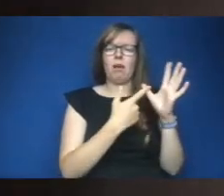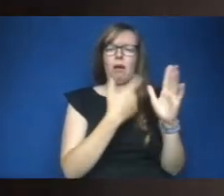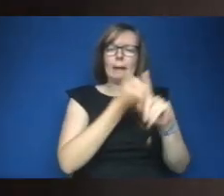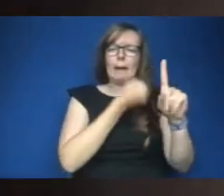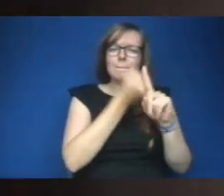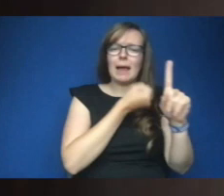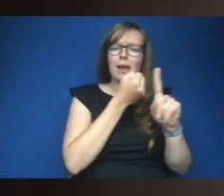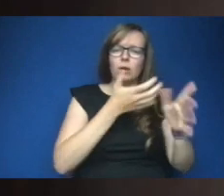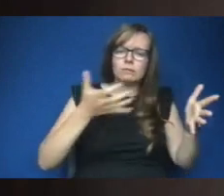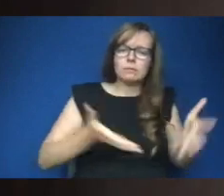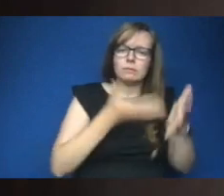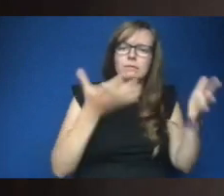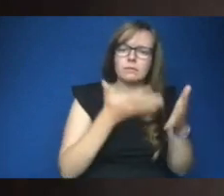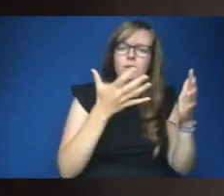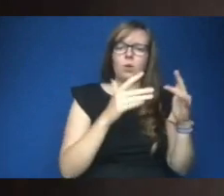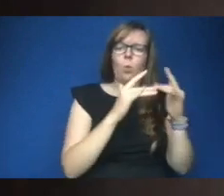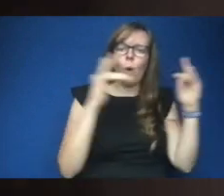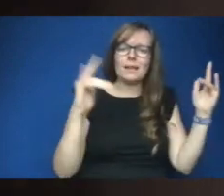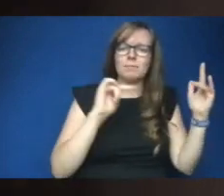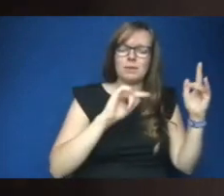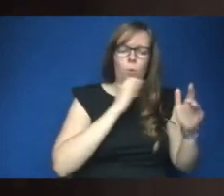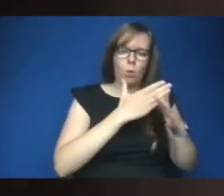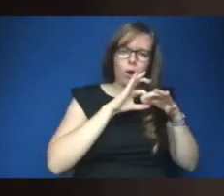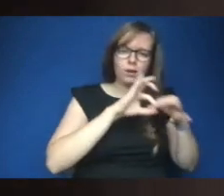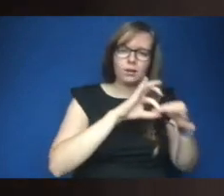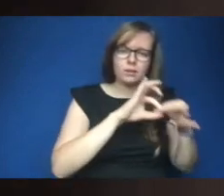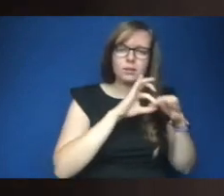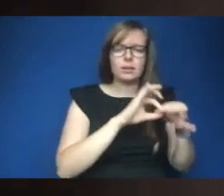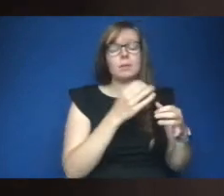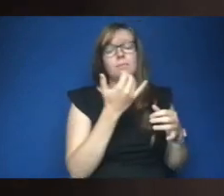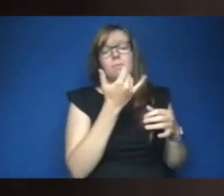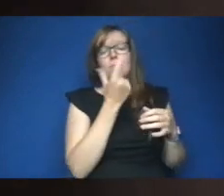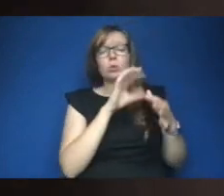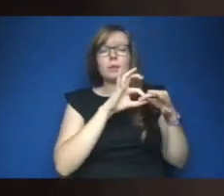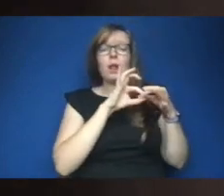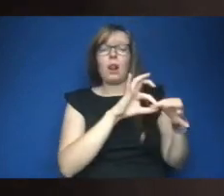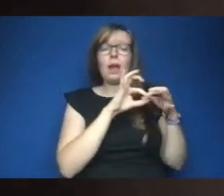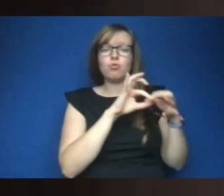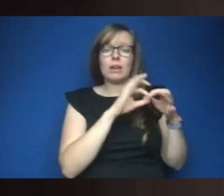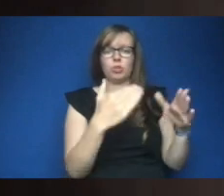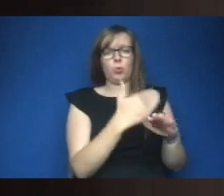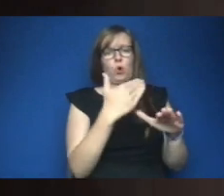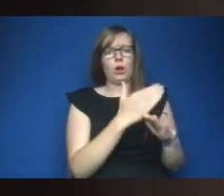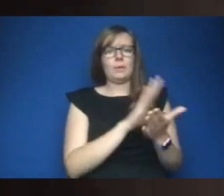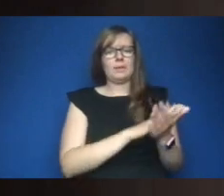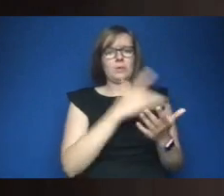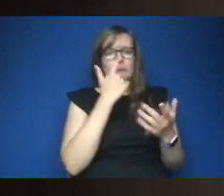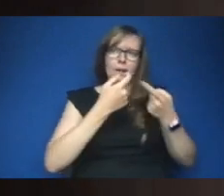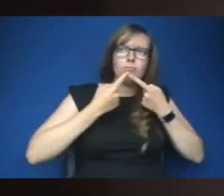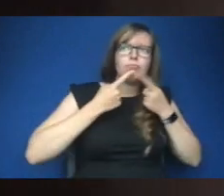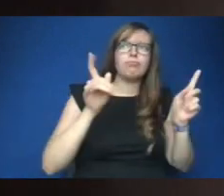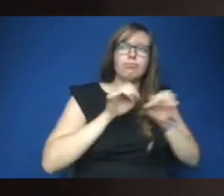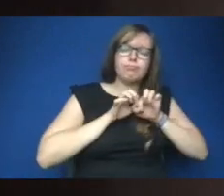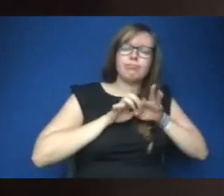pushing on westminster the change we're to be working with them and potentially doing some collaboration um work so we can get this message out